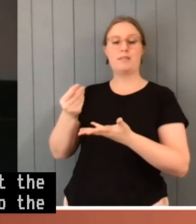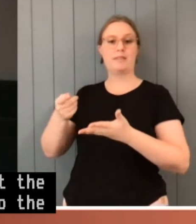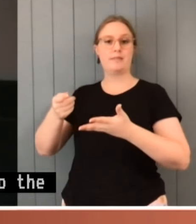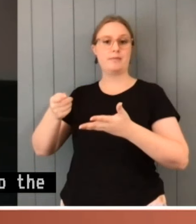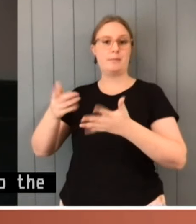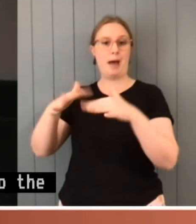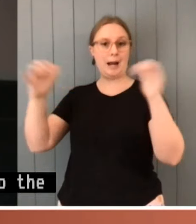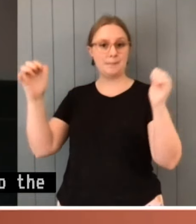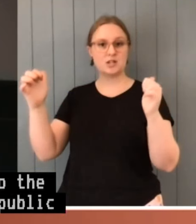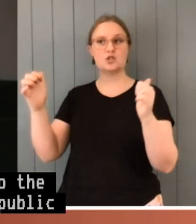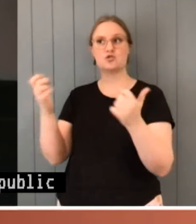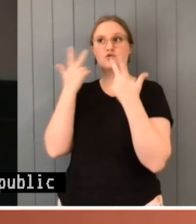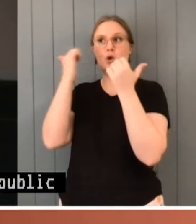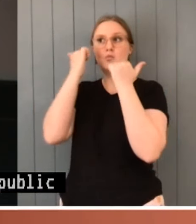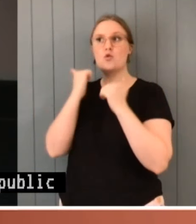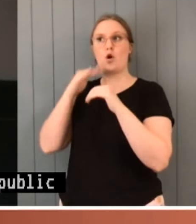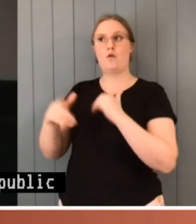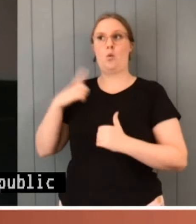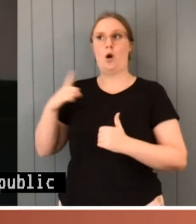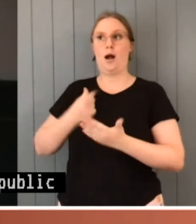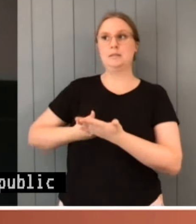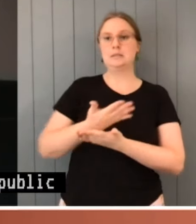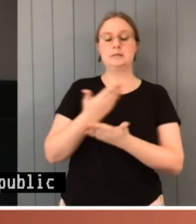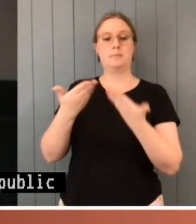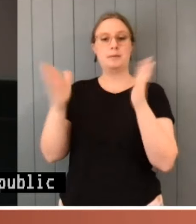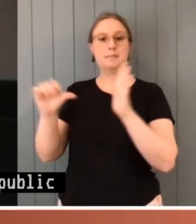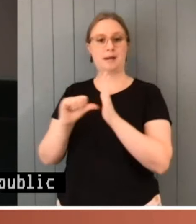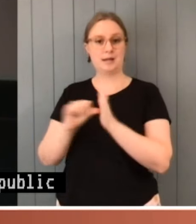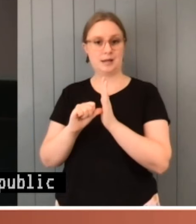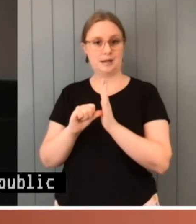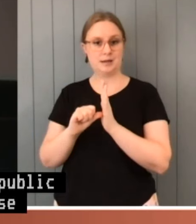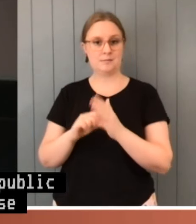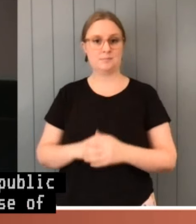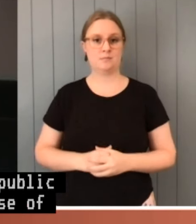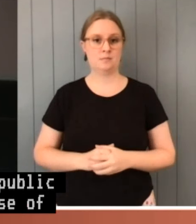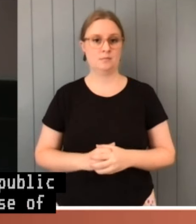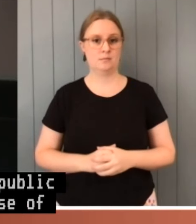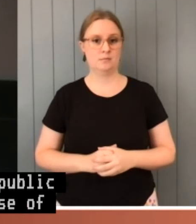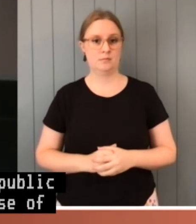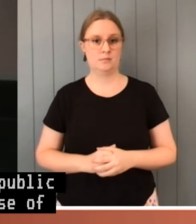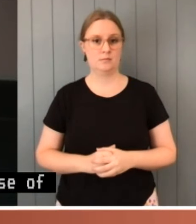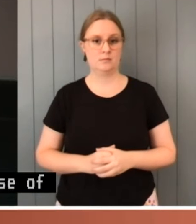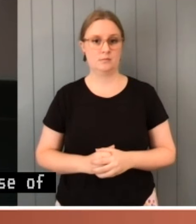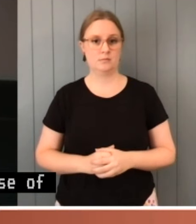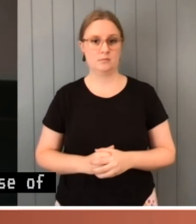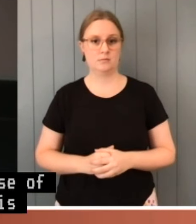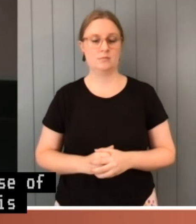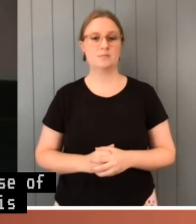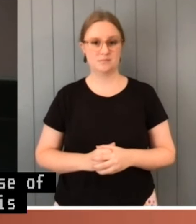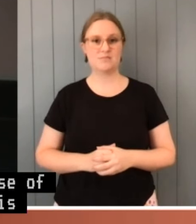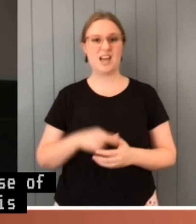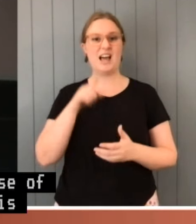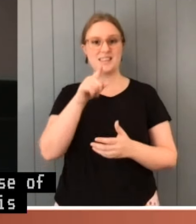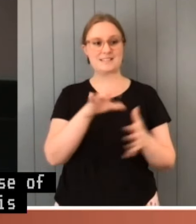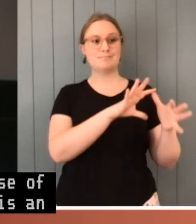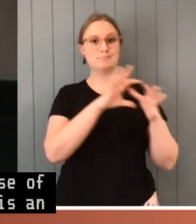exercise of accountability mechanisms is an exercise of that public trust function, which I